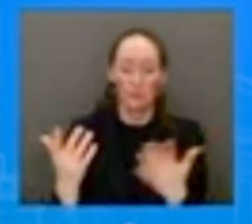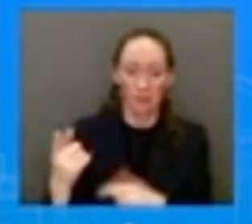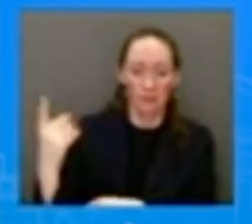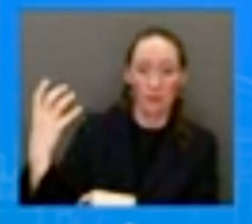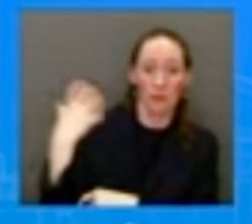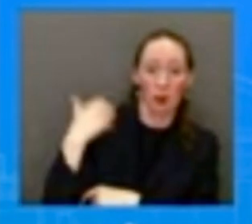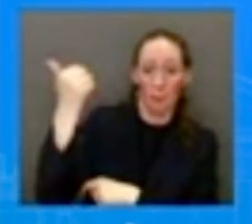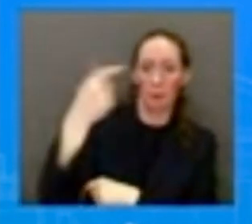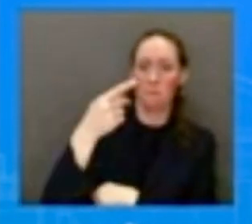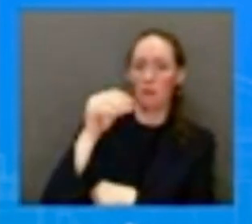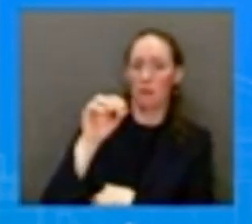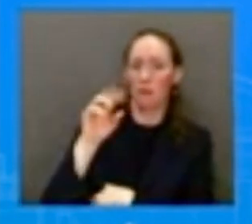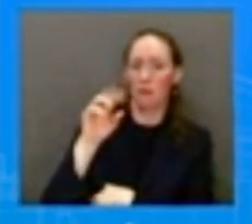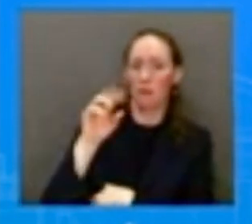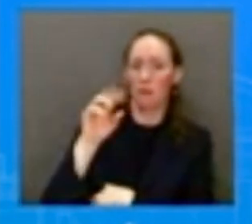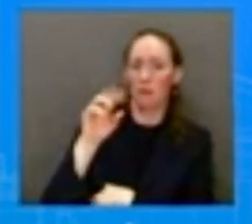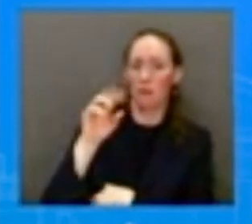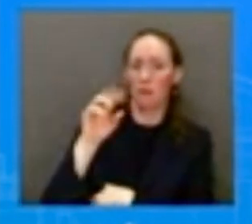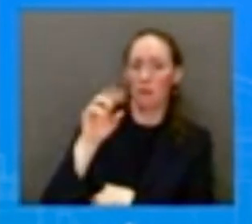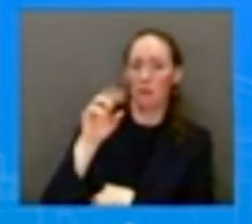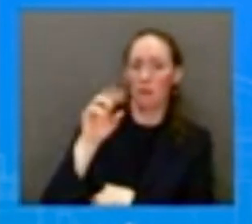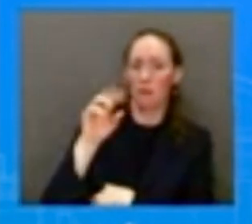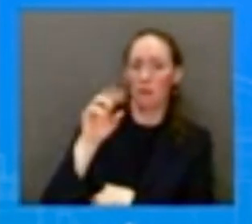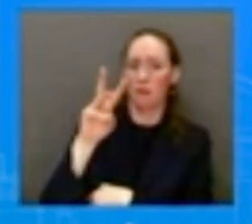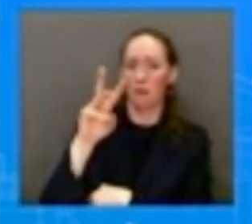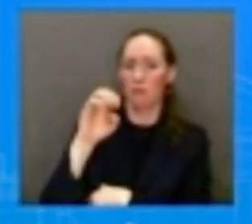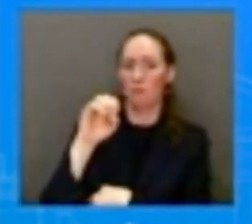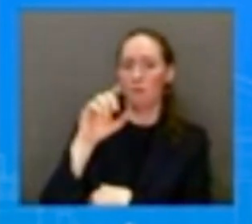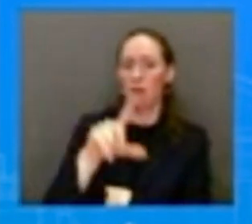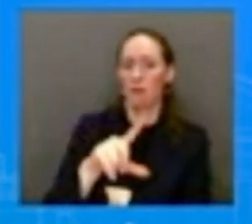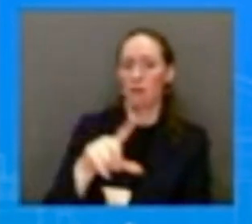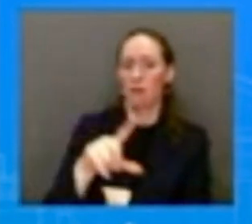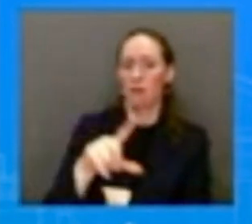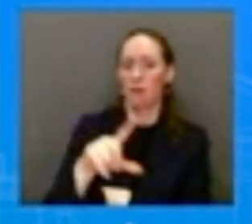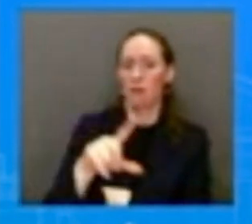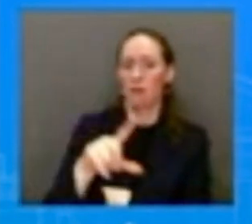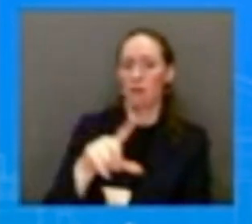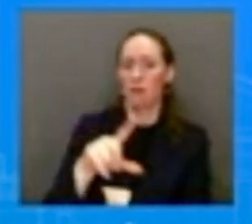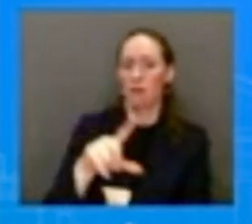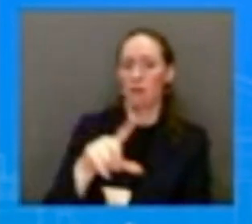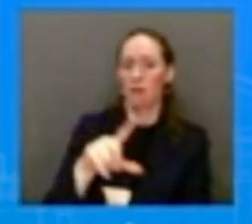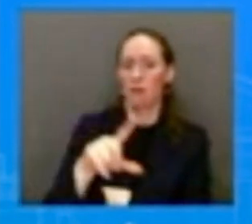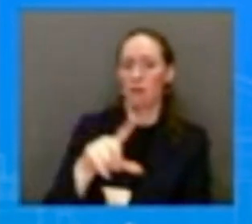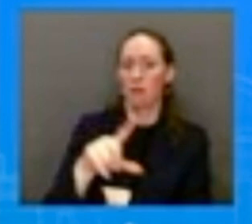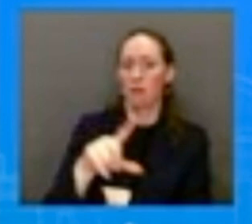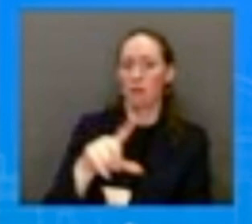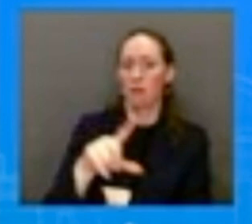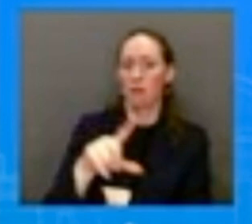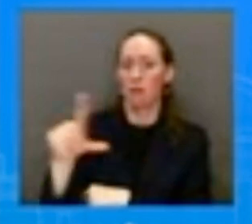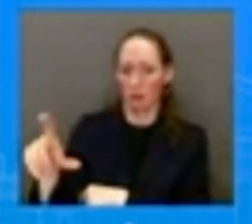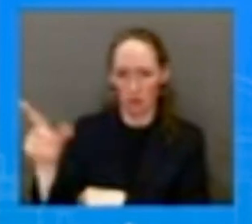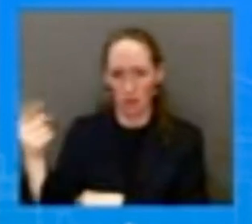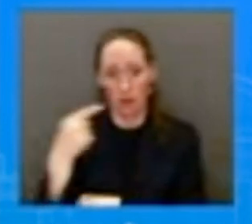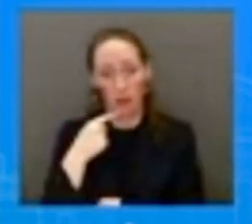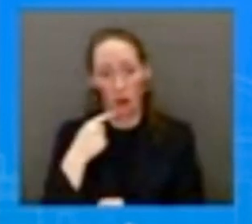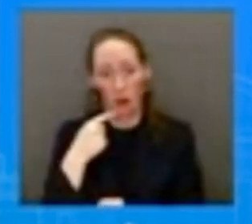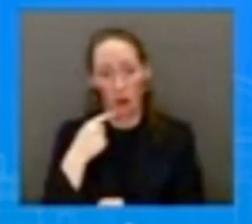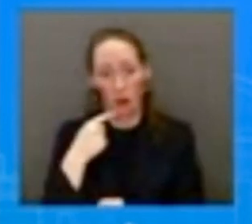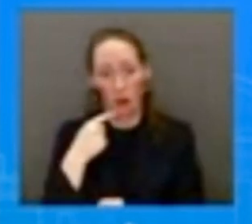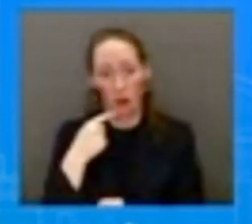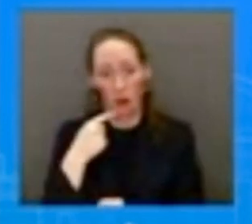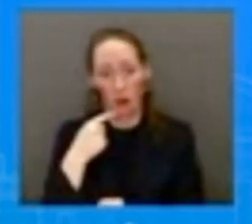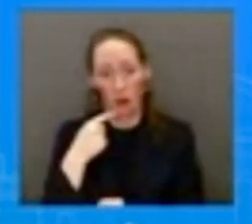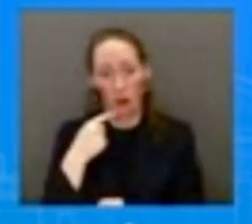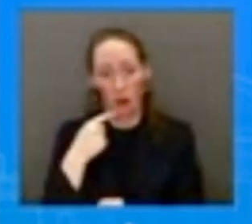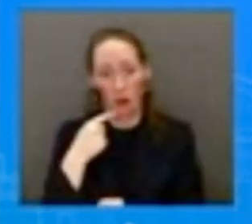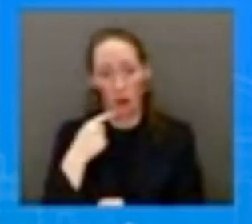capital liquidity, but when we have taken decisively,